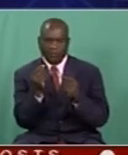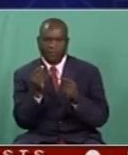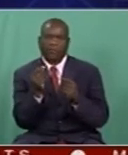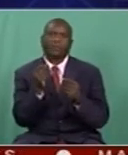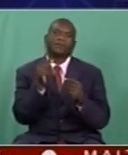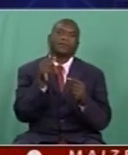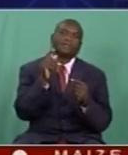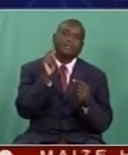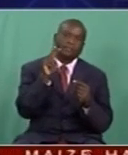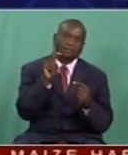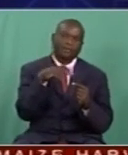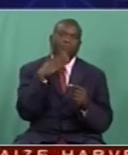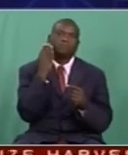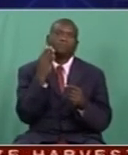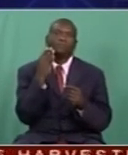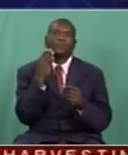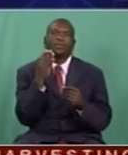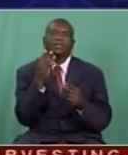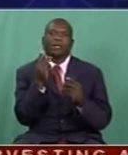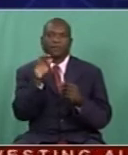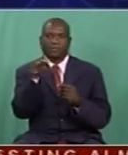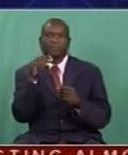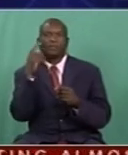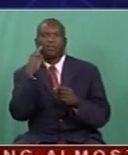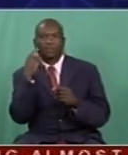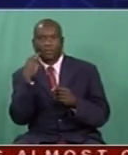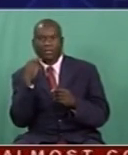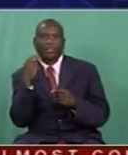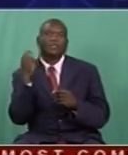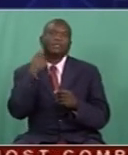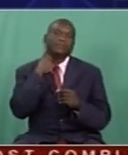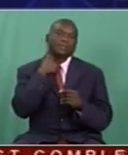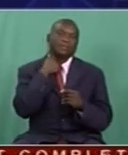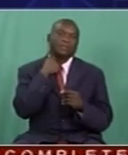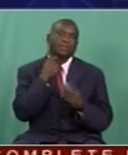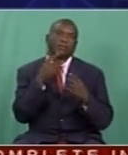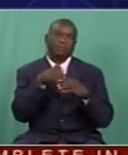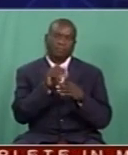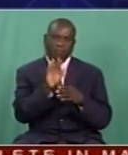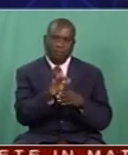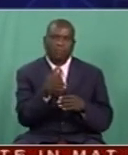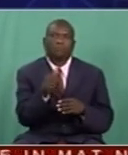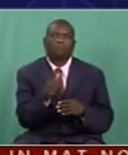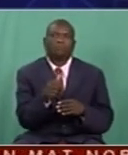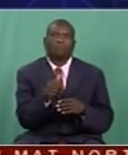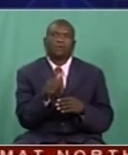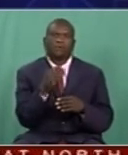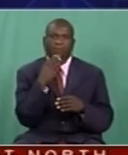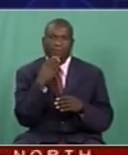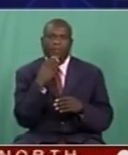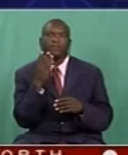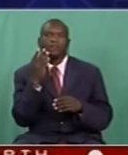as well. Radio Zimbabwe is not just Shona, but also it's Ndevele. And that then brings in the diversity that is required from an advertising perspective,